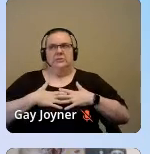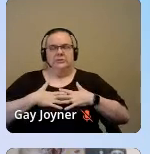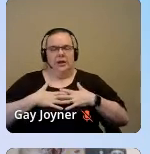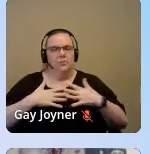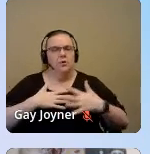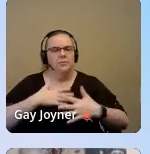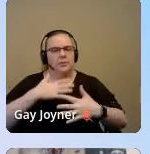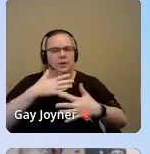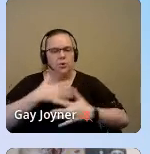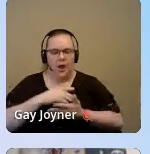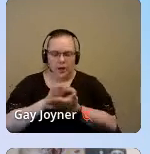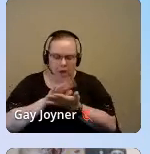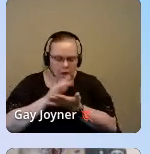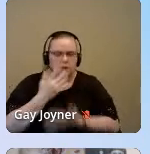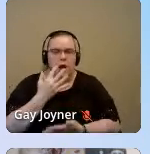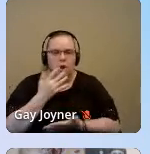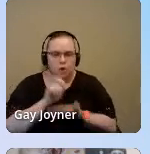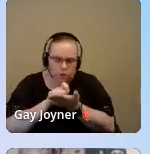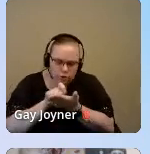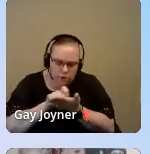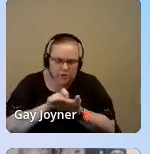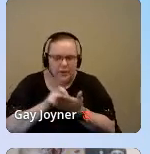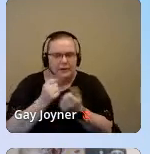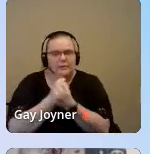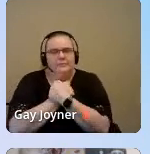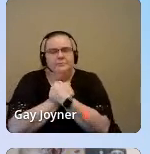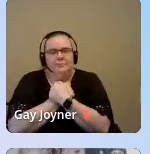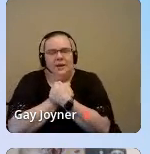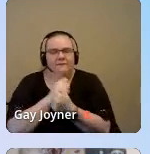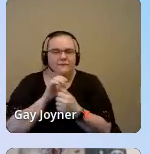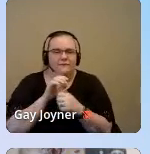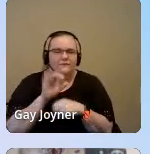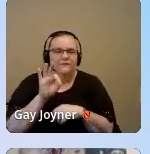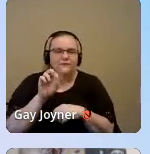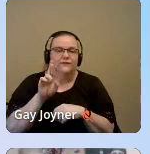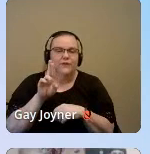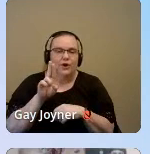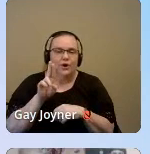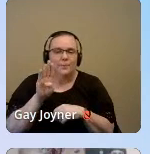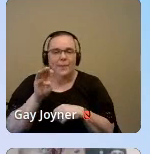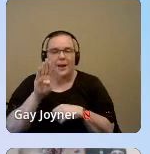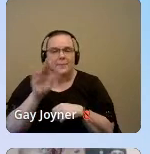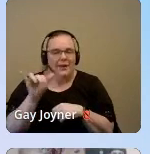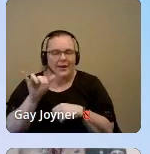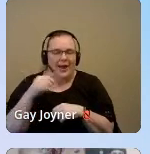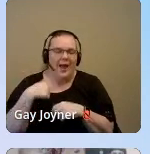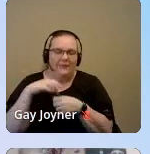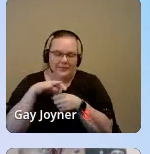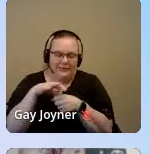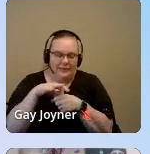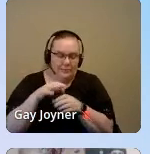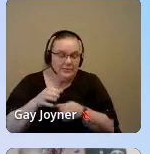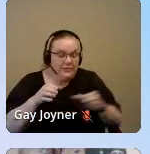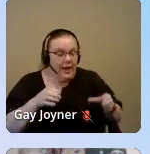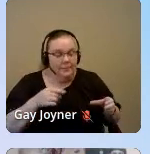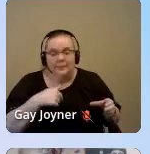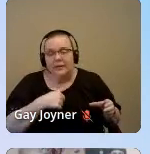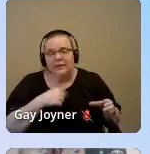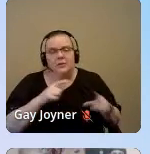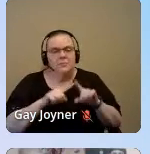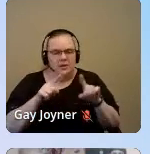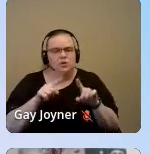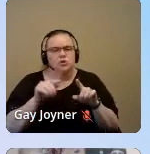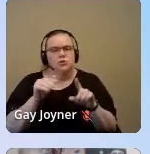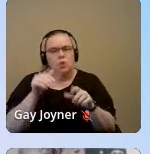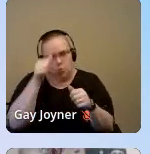I do coloring, I hold on to my fur baby Atticus, I also have tea beside me. So again, this is just a reminder to